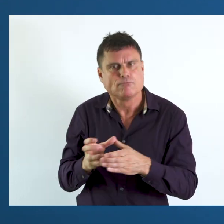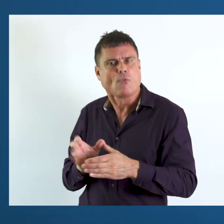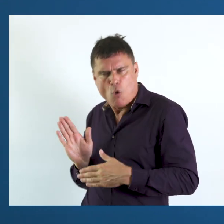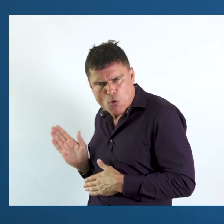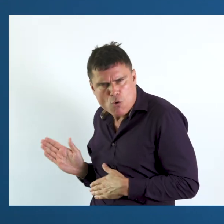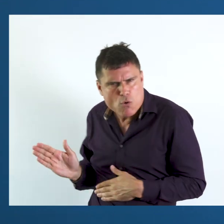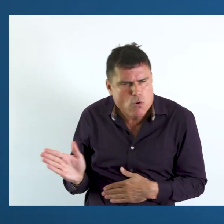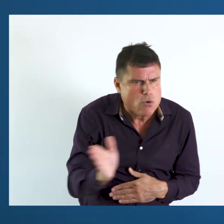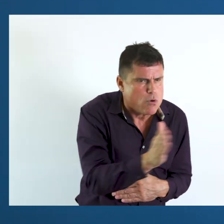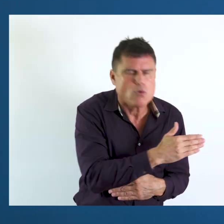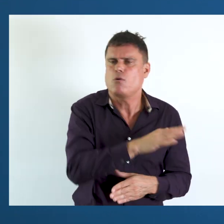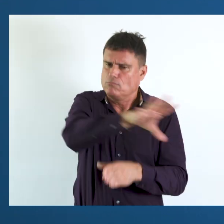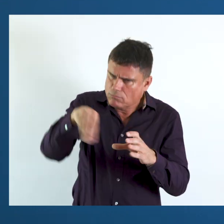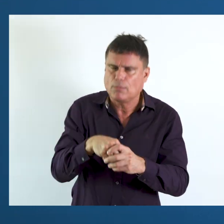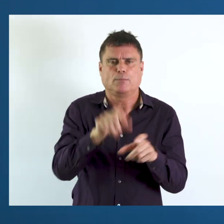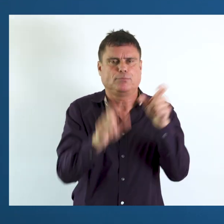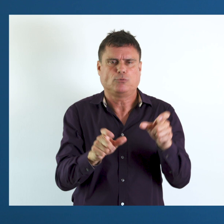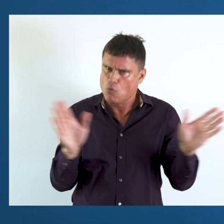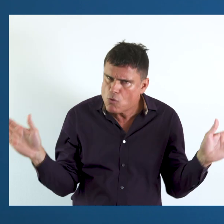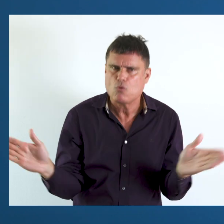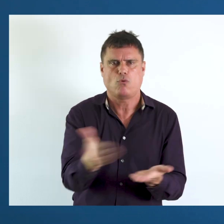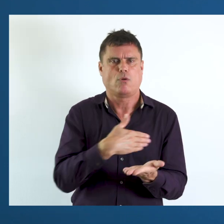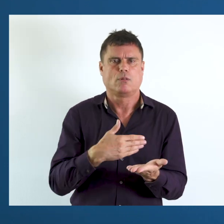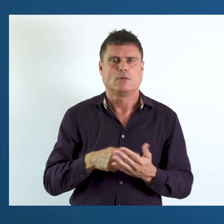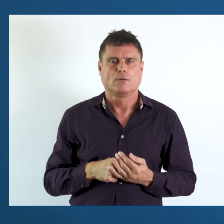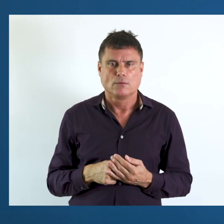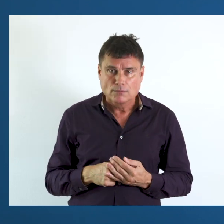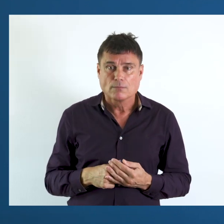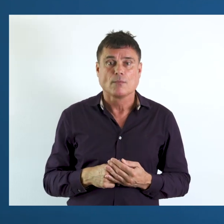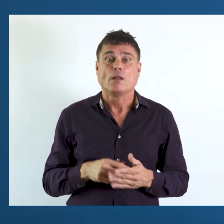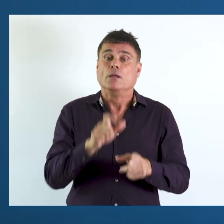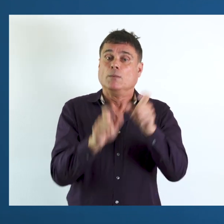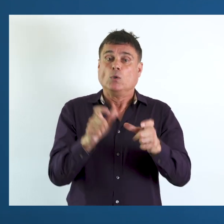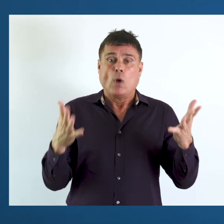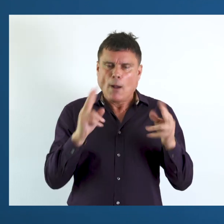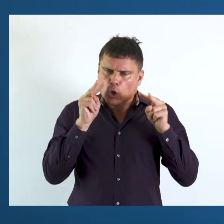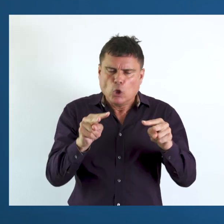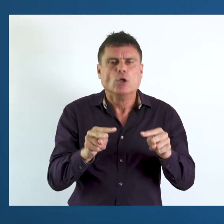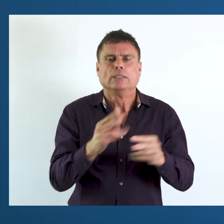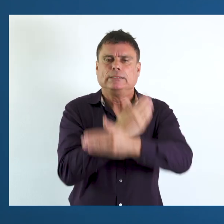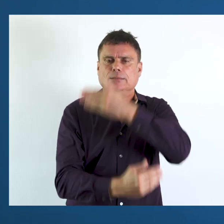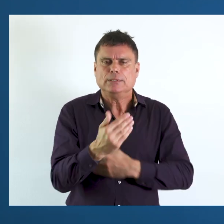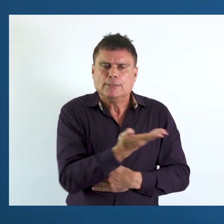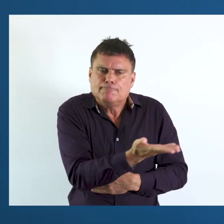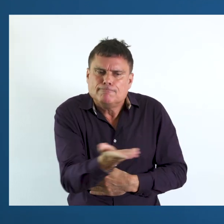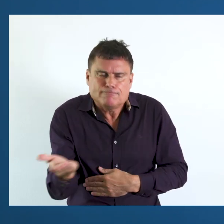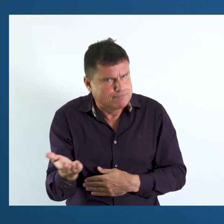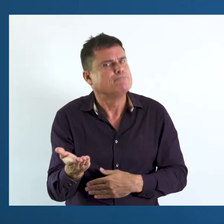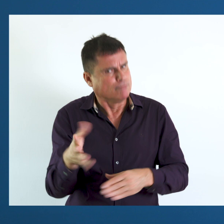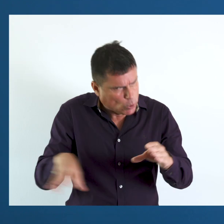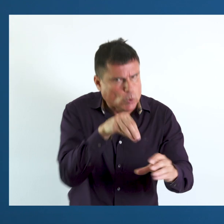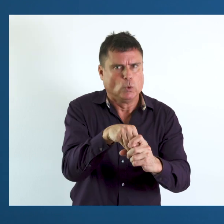Leaving no one behind simply means including everybody. And including everybody means that we have to be able to identify